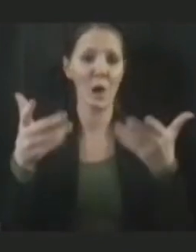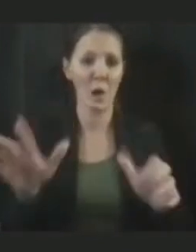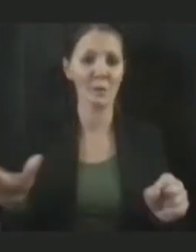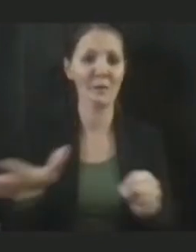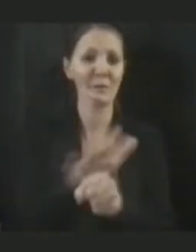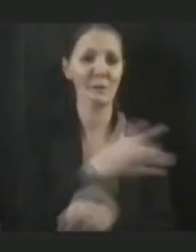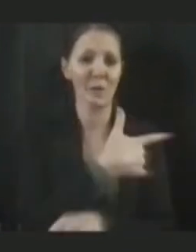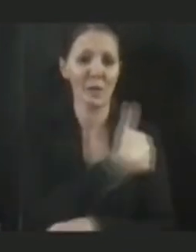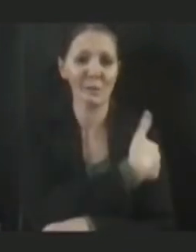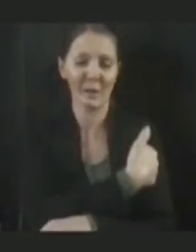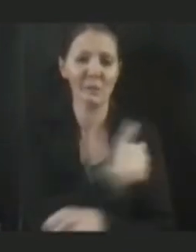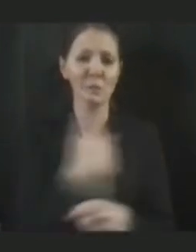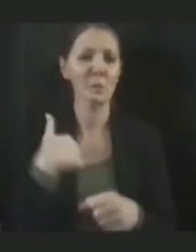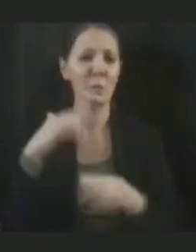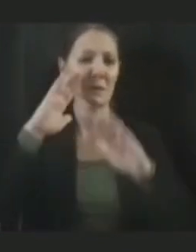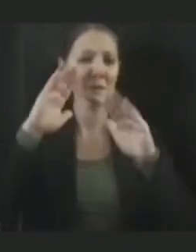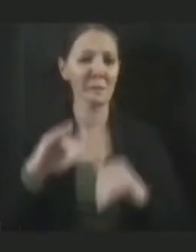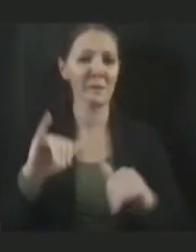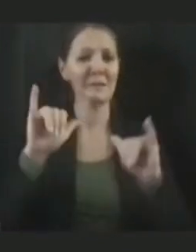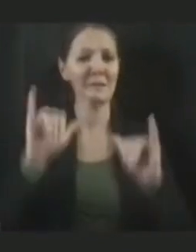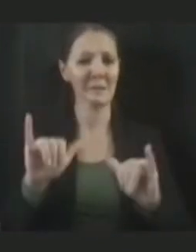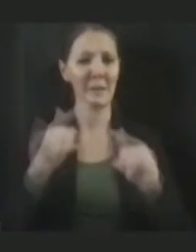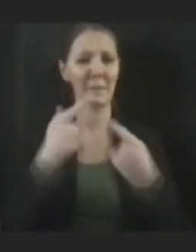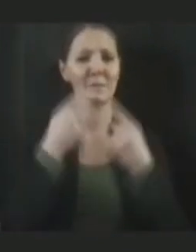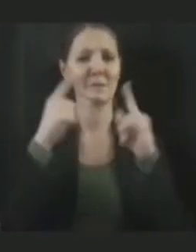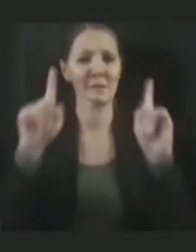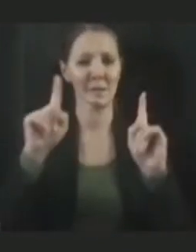similar success with our booster requirement.